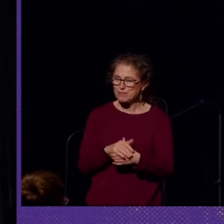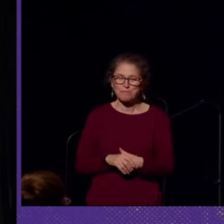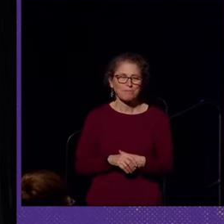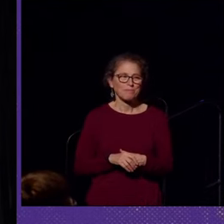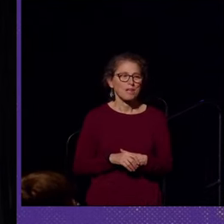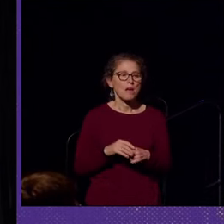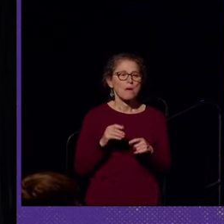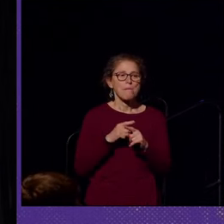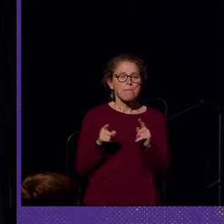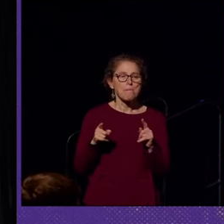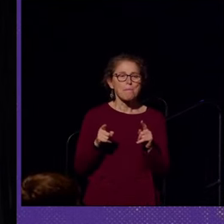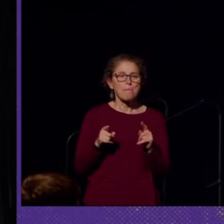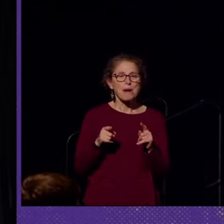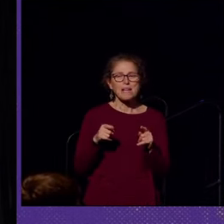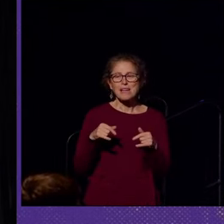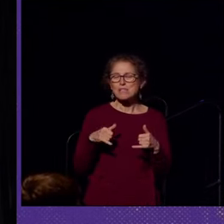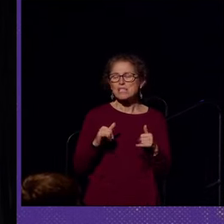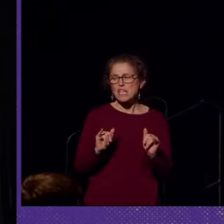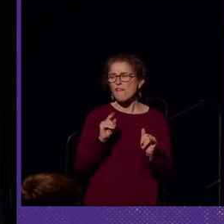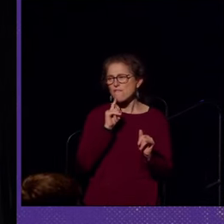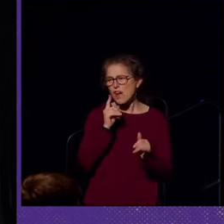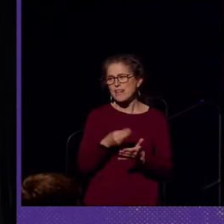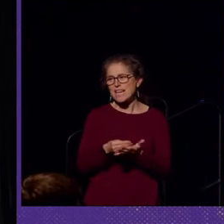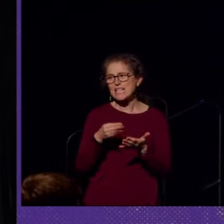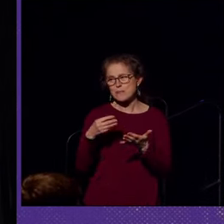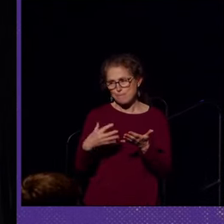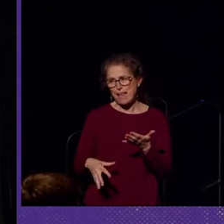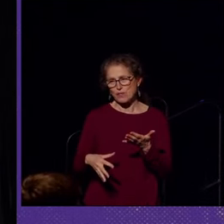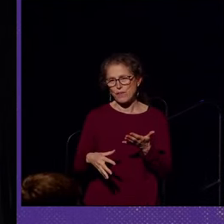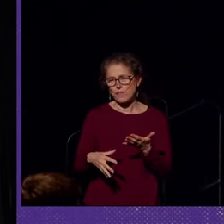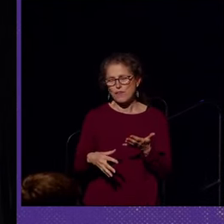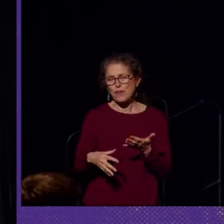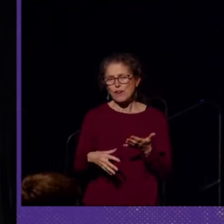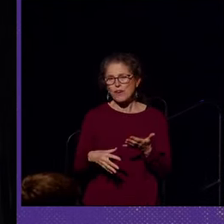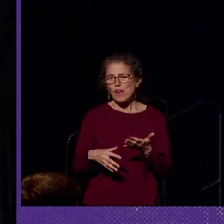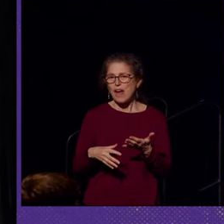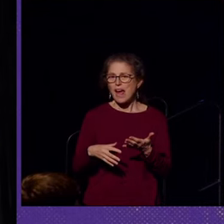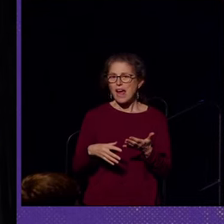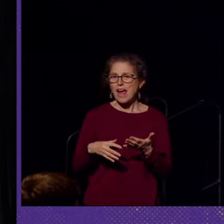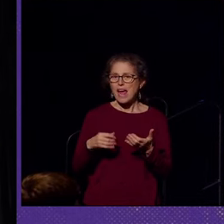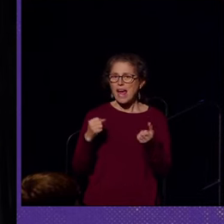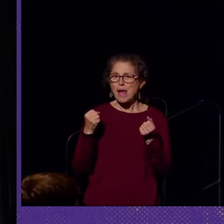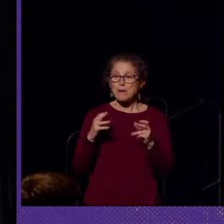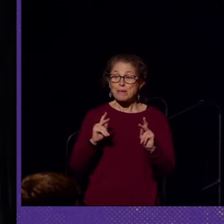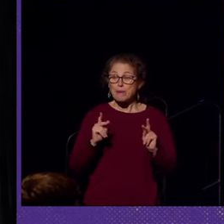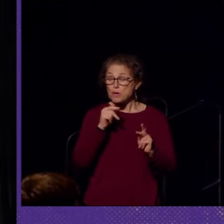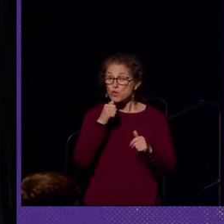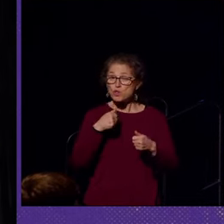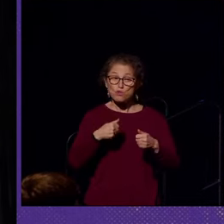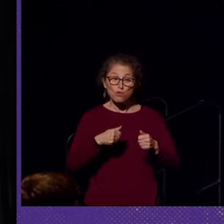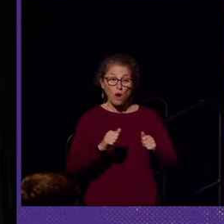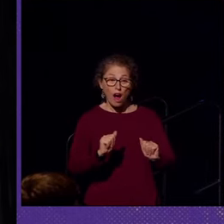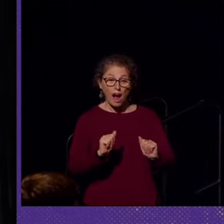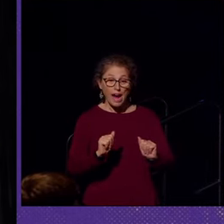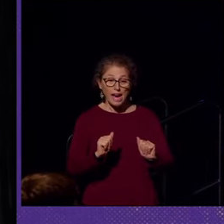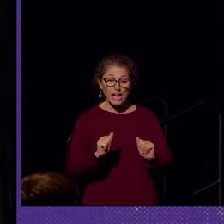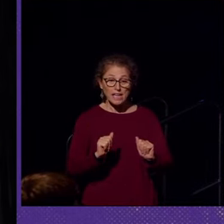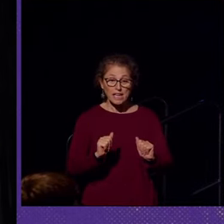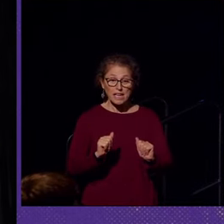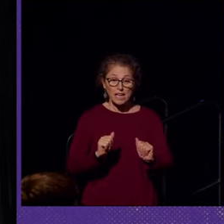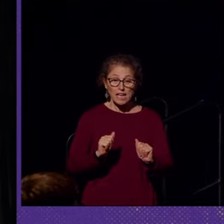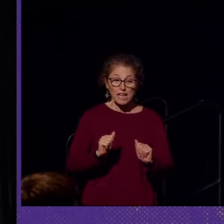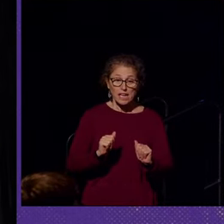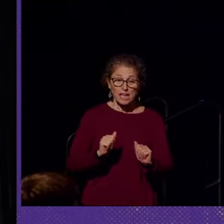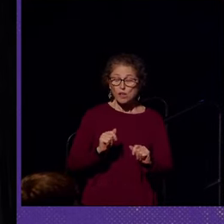But this was still a very expensive instrument and many users who tried out the aculion